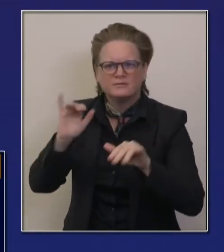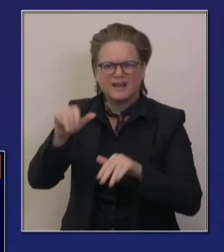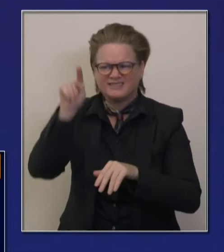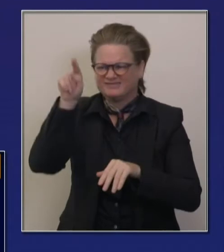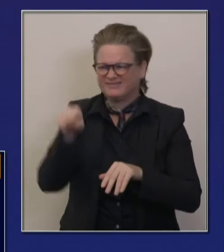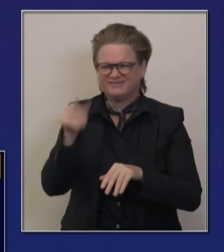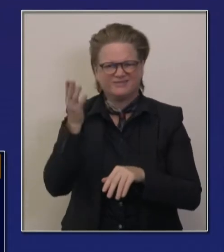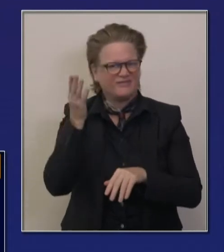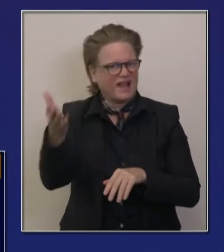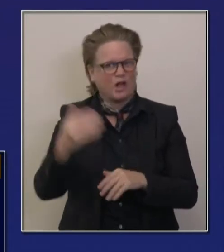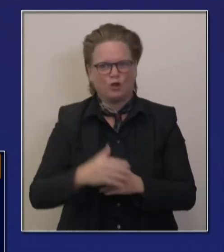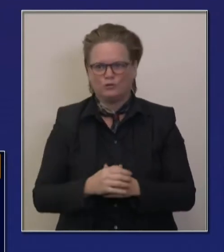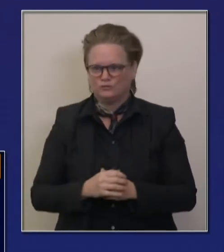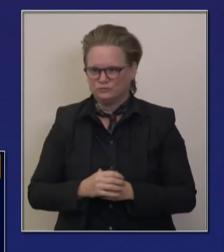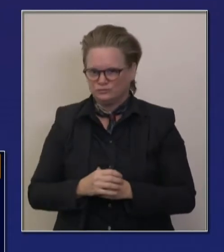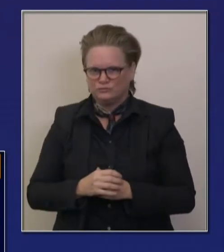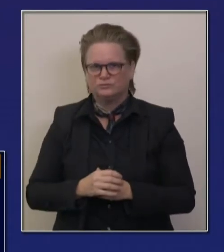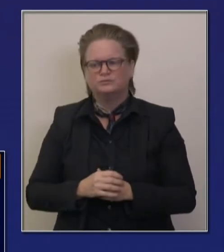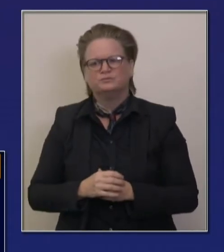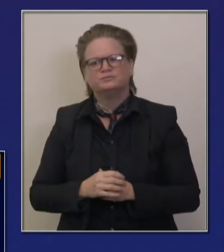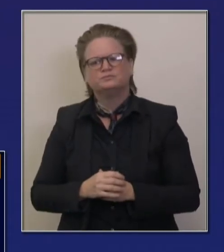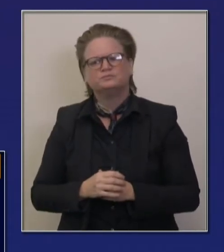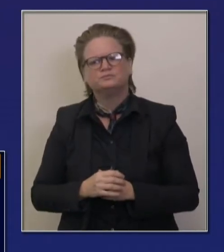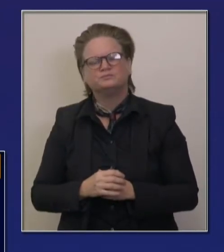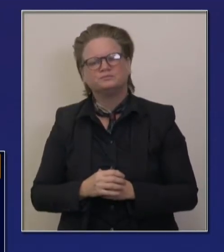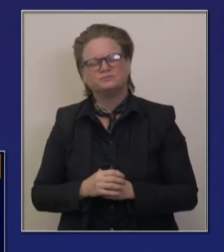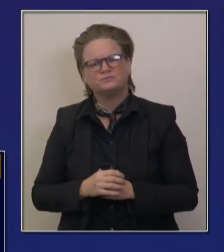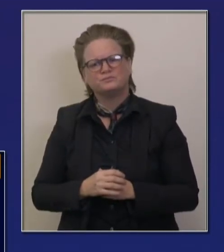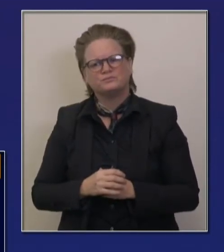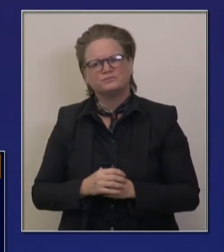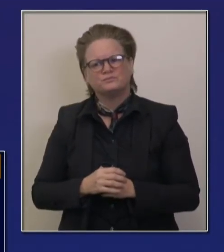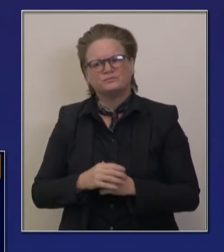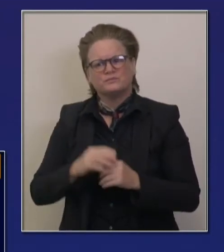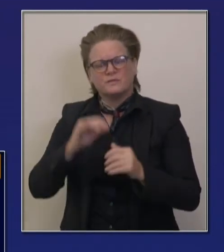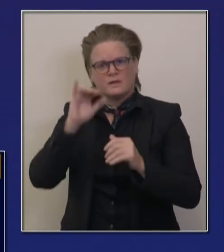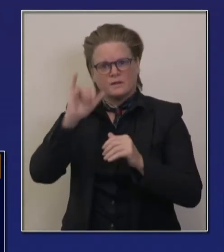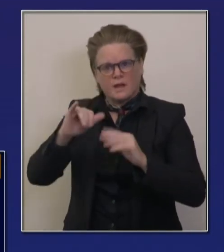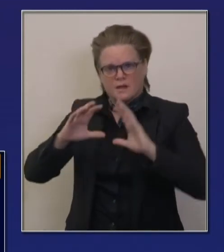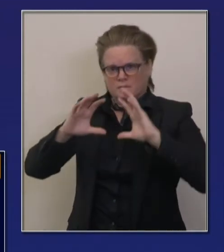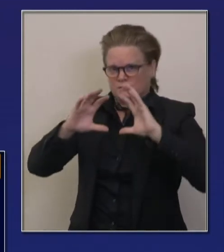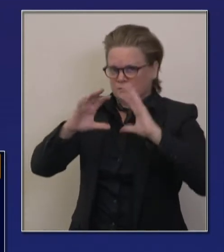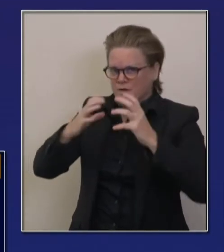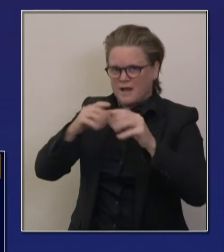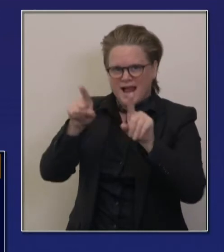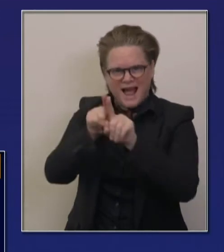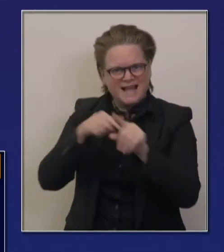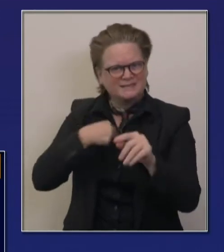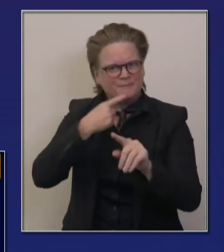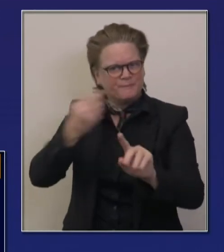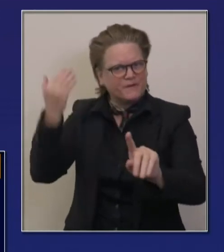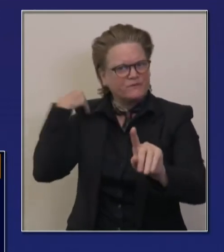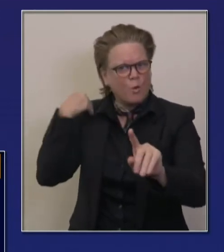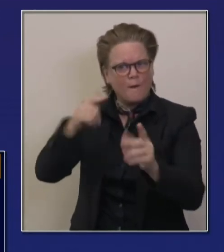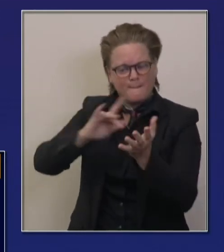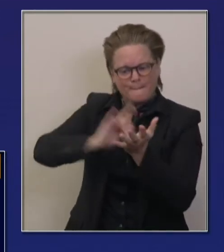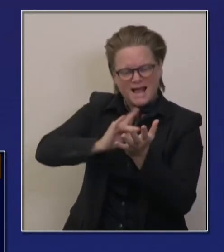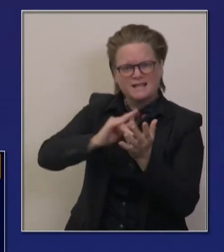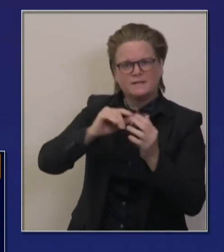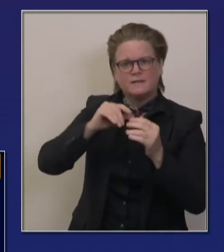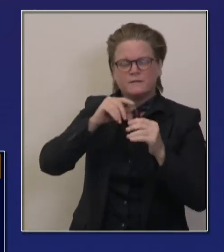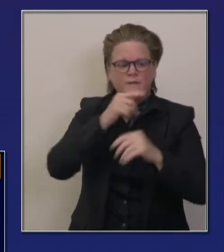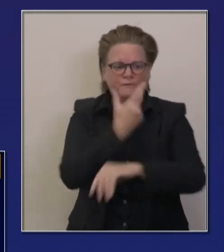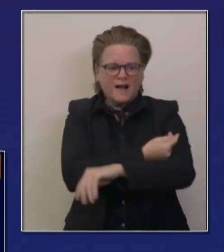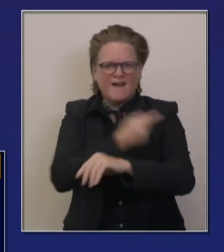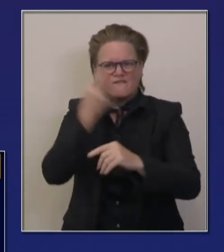to be made available primarily for high risk healthcare workers. We have the plans at the facility in place for the actual